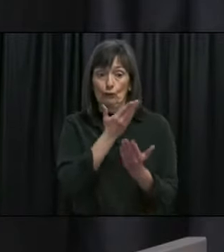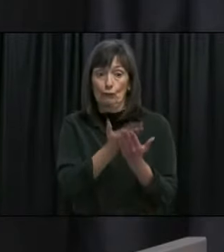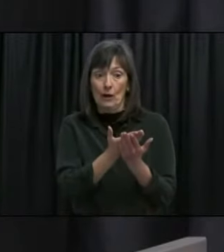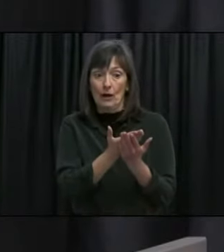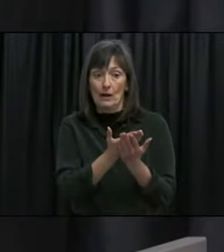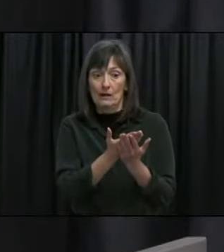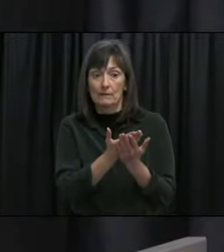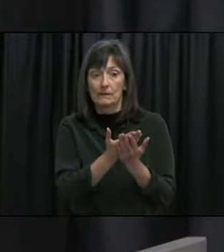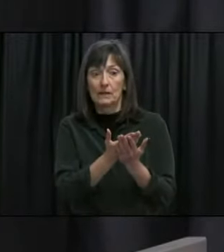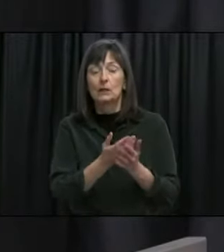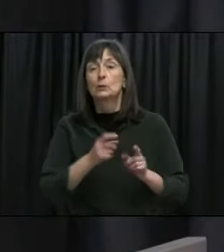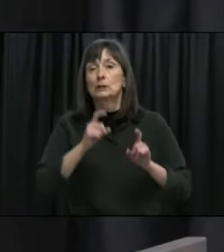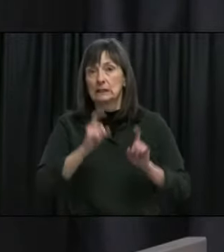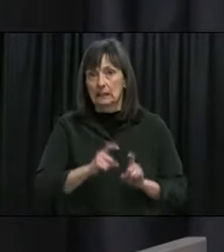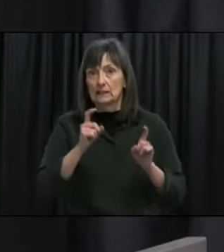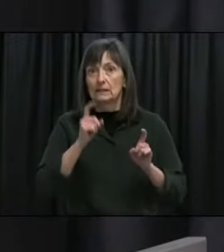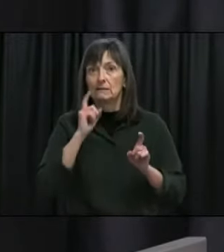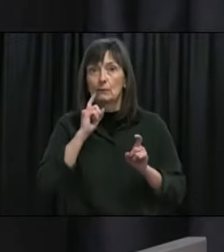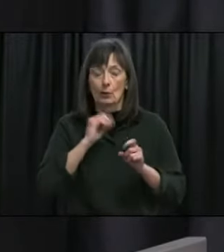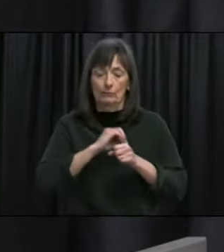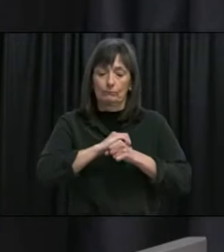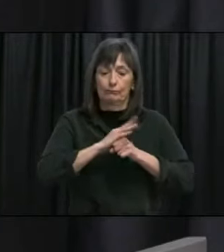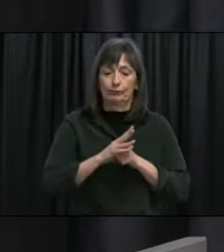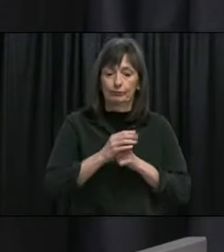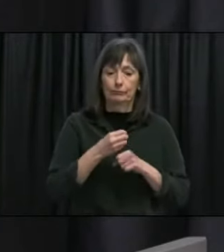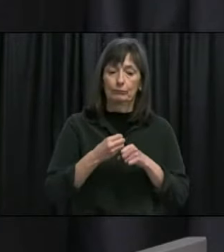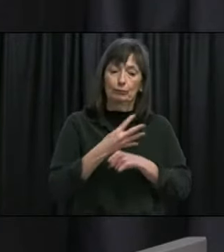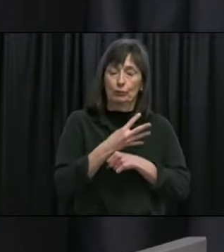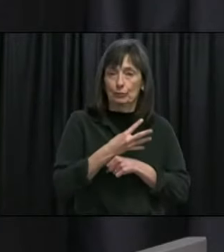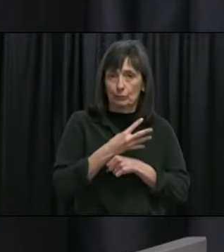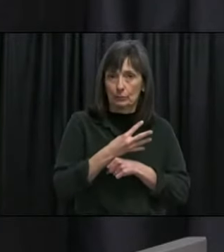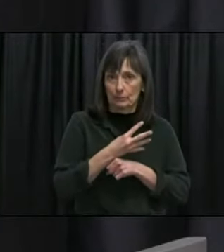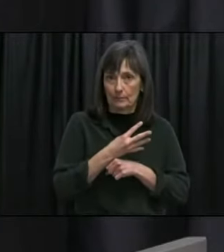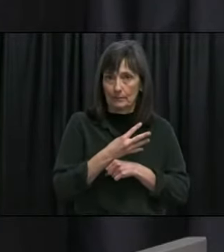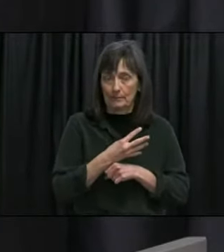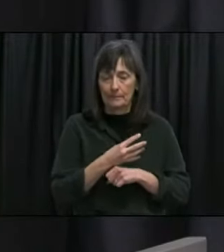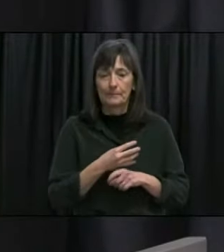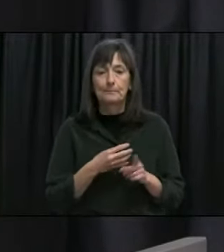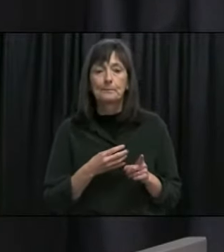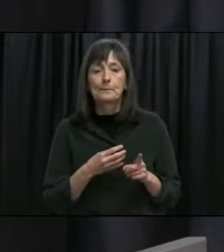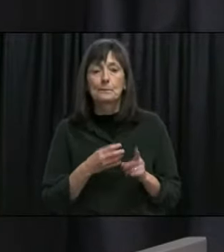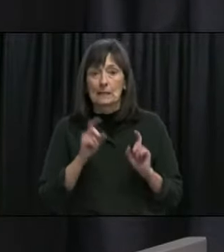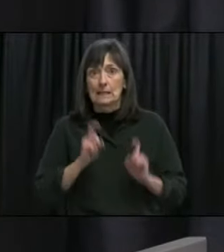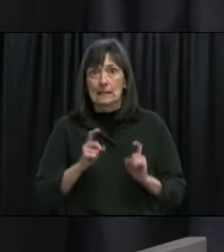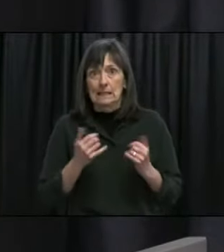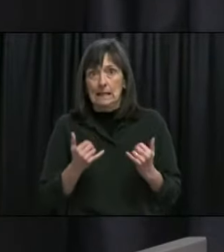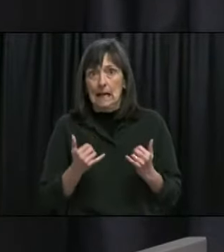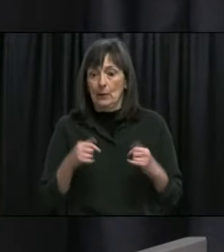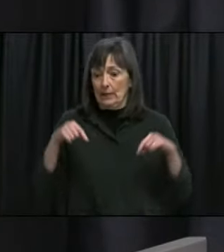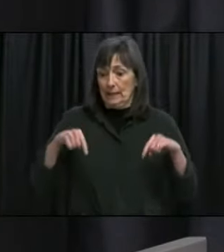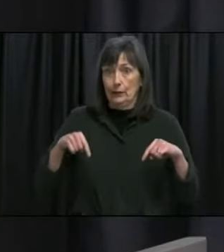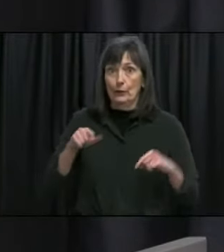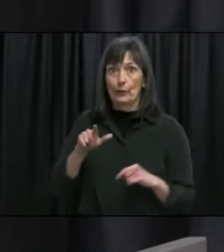getting tested for whole genome sequencing and you know that is actually being done now at our lab and